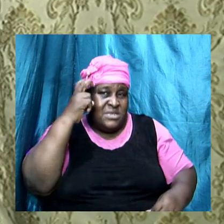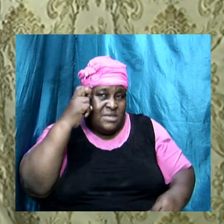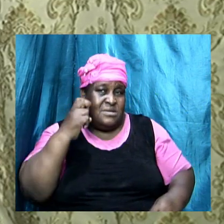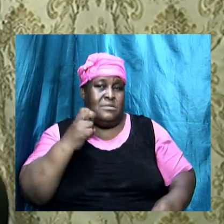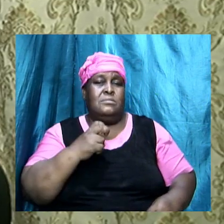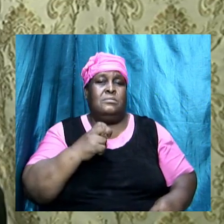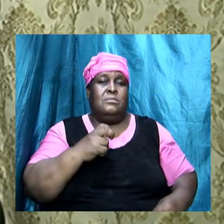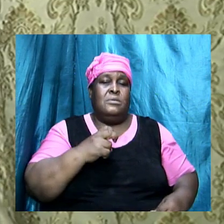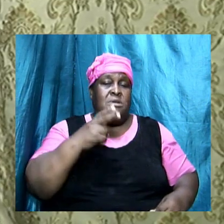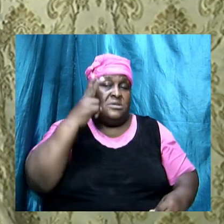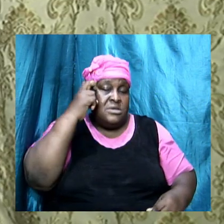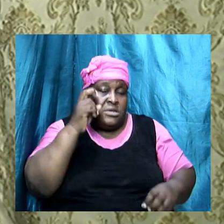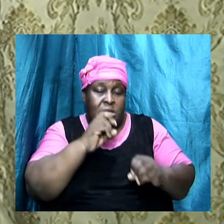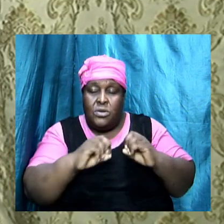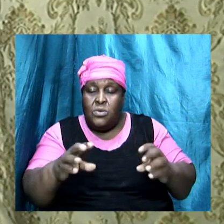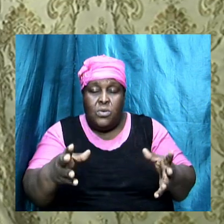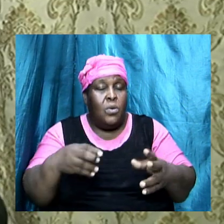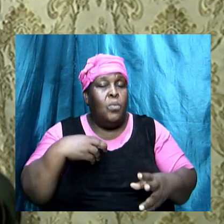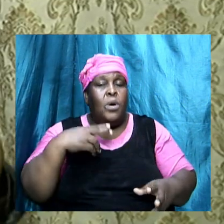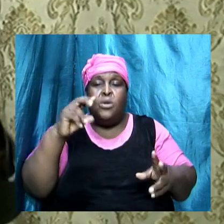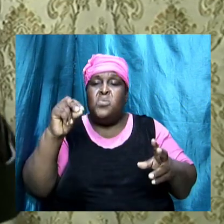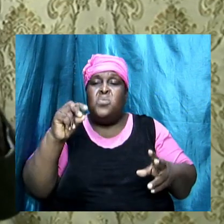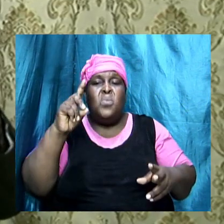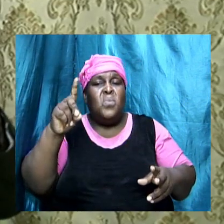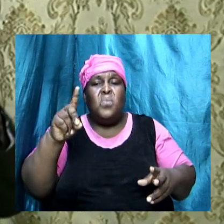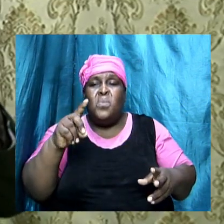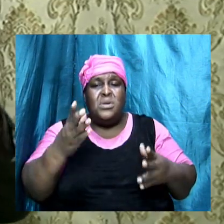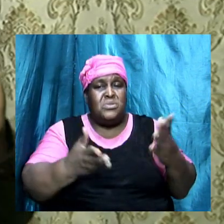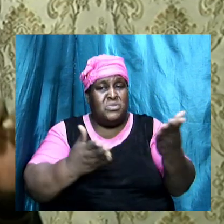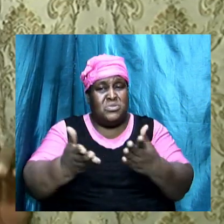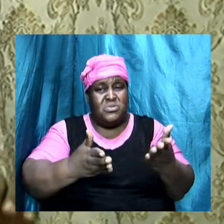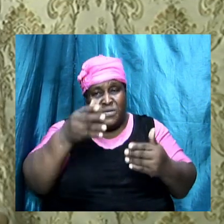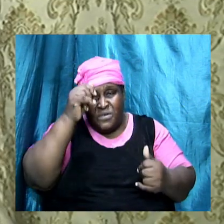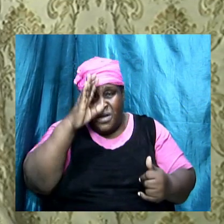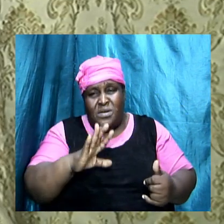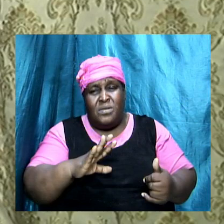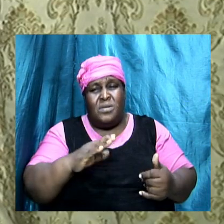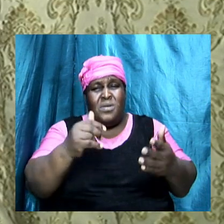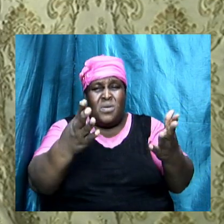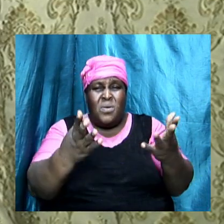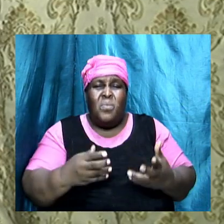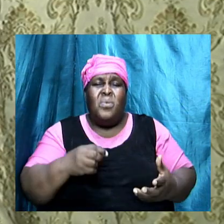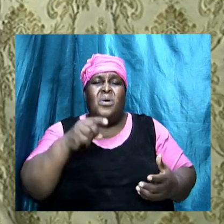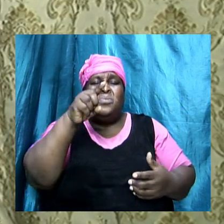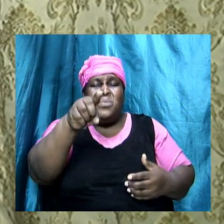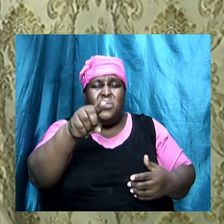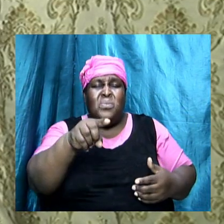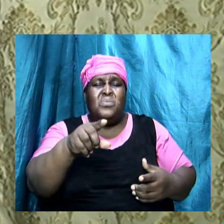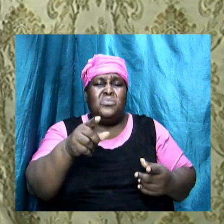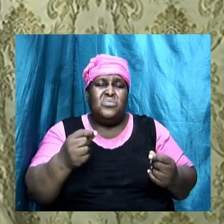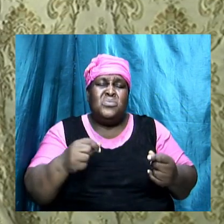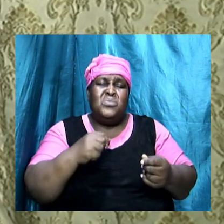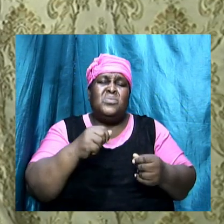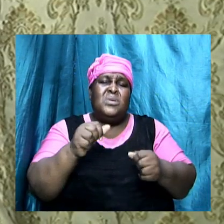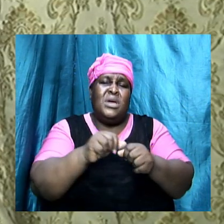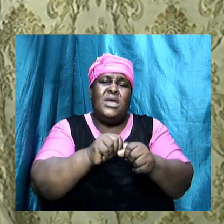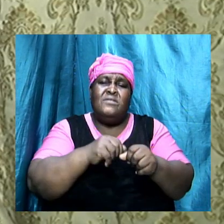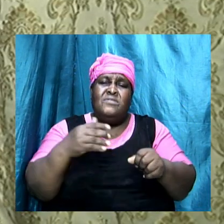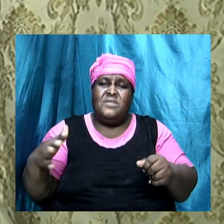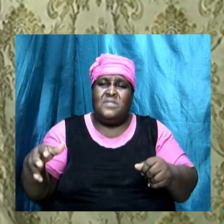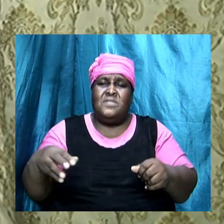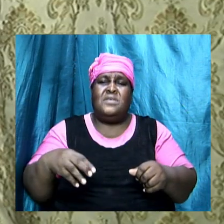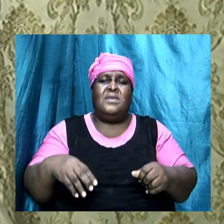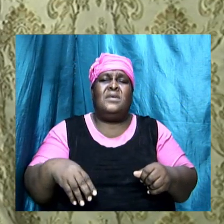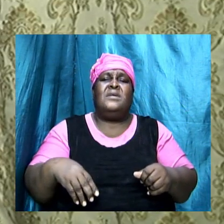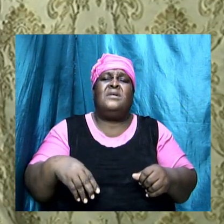he wants you to do everything worldly so that you can hang up